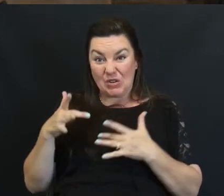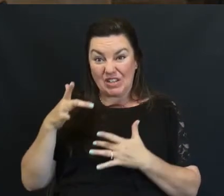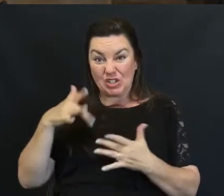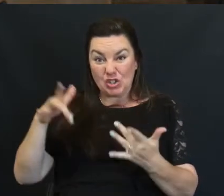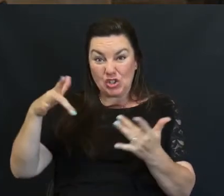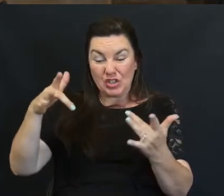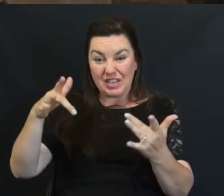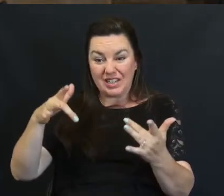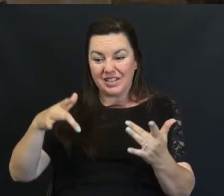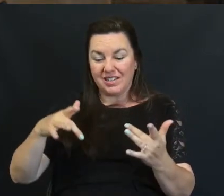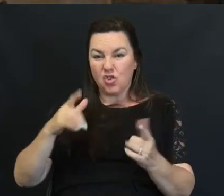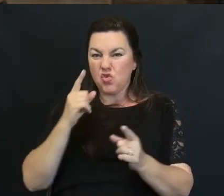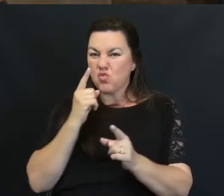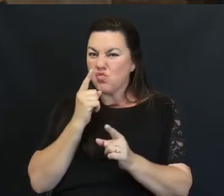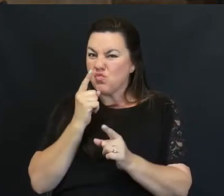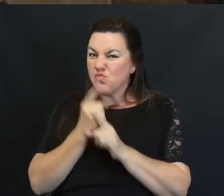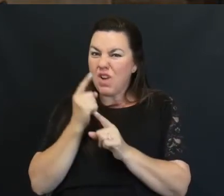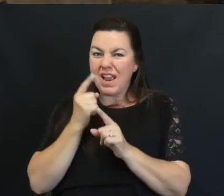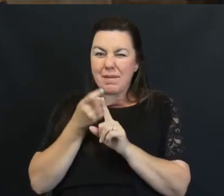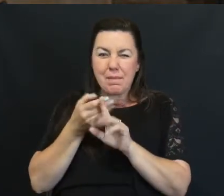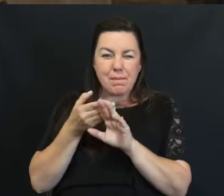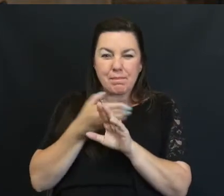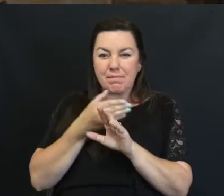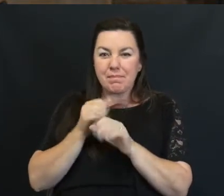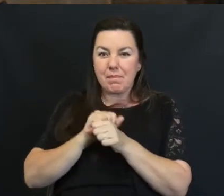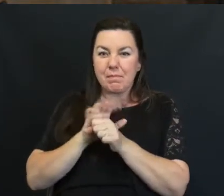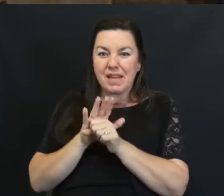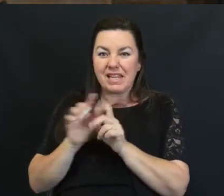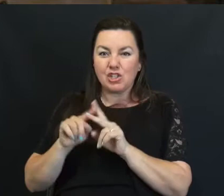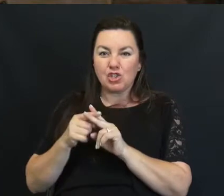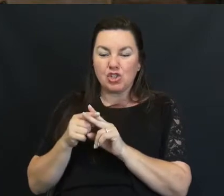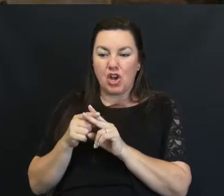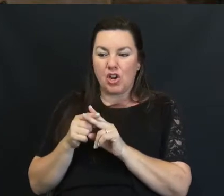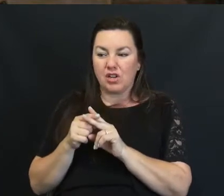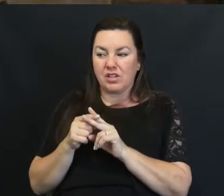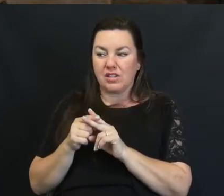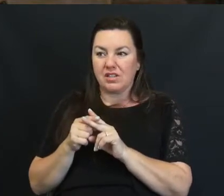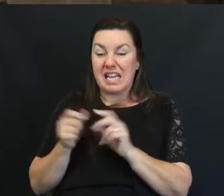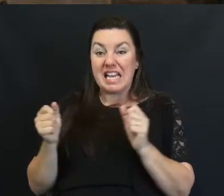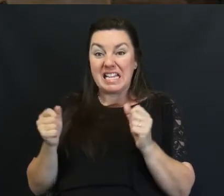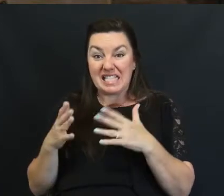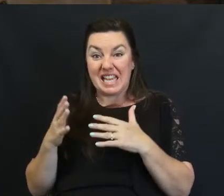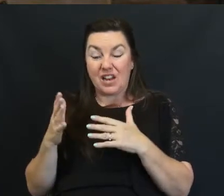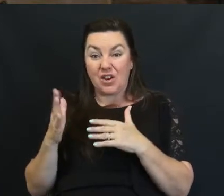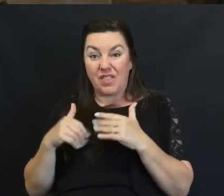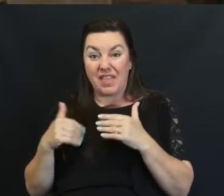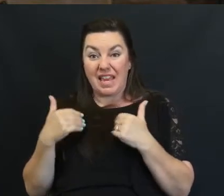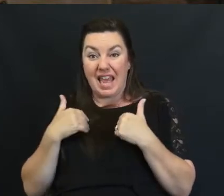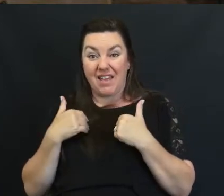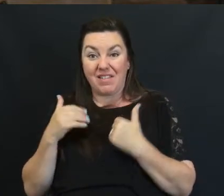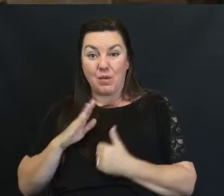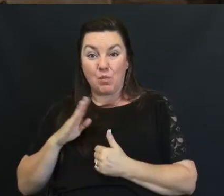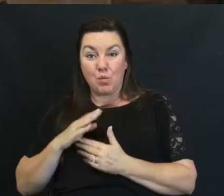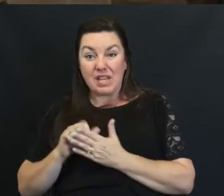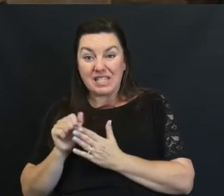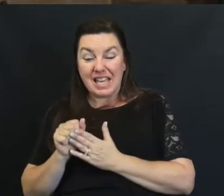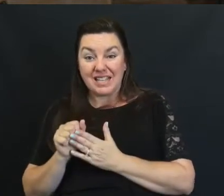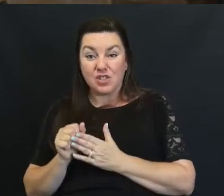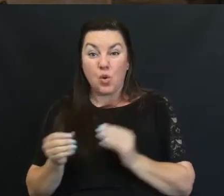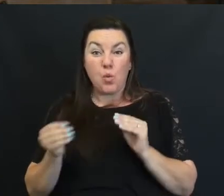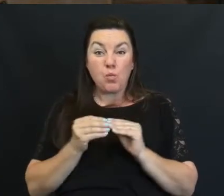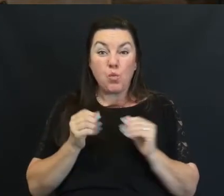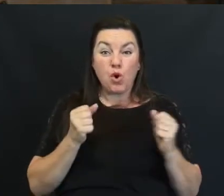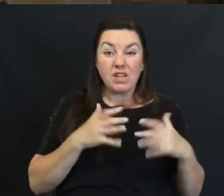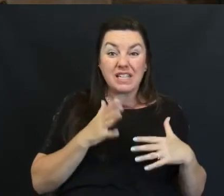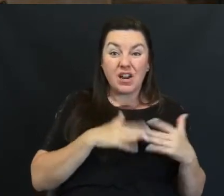Right as the Pandemic was starting Scarier than having Breast cancer And losing my husband For